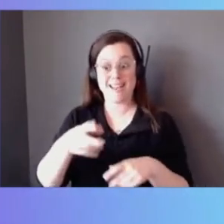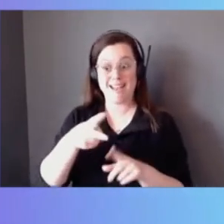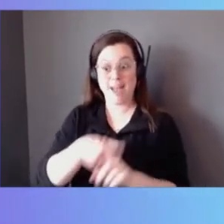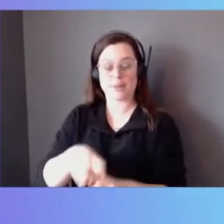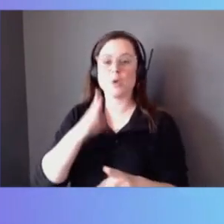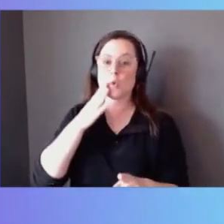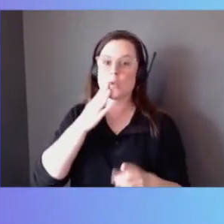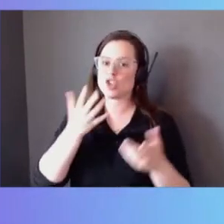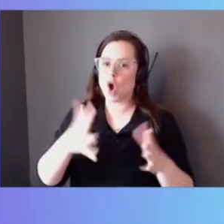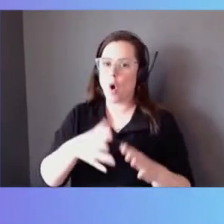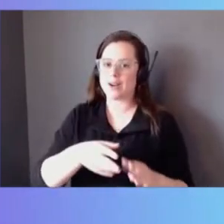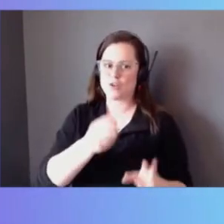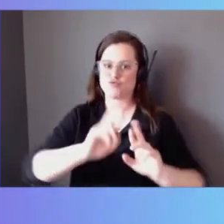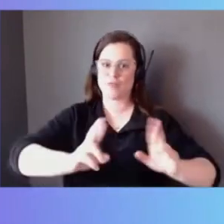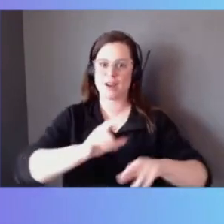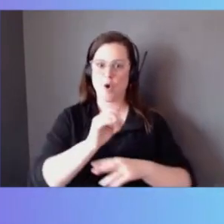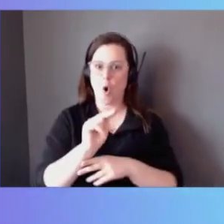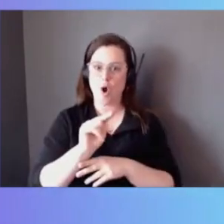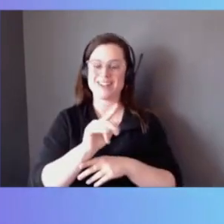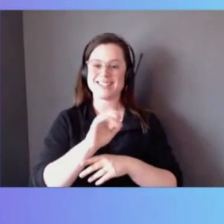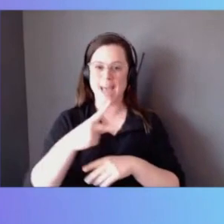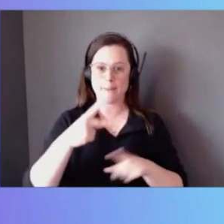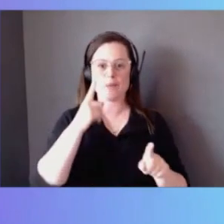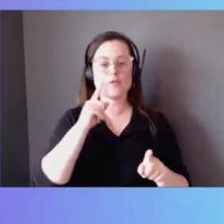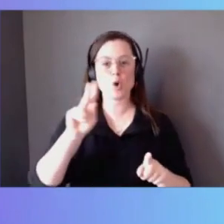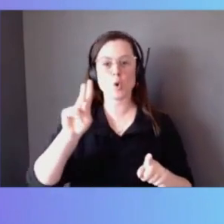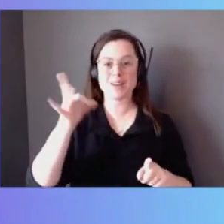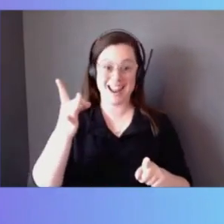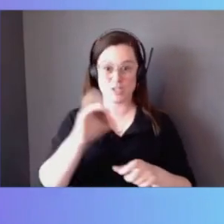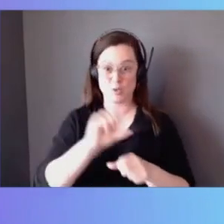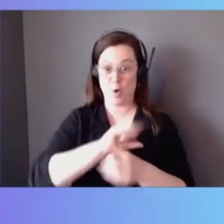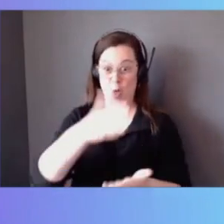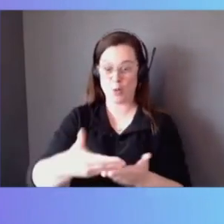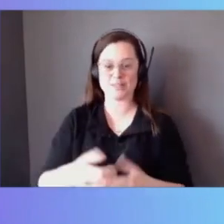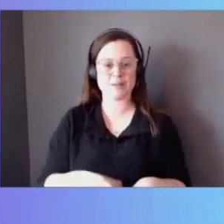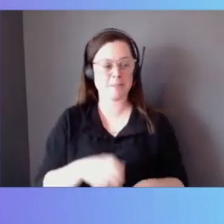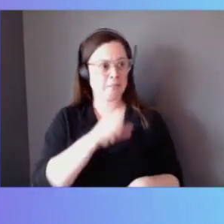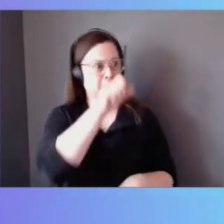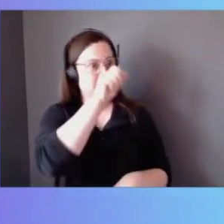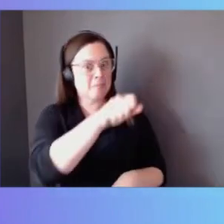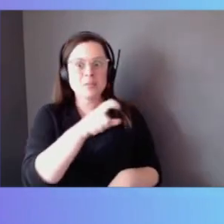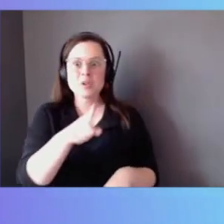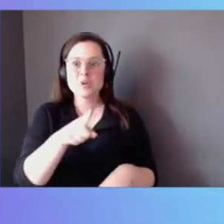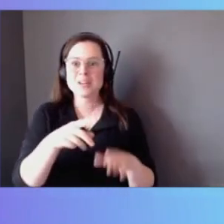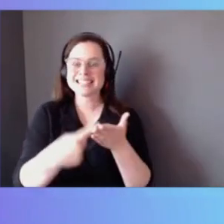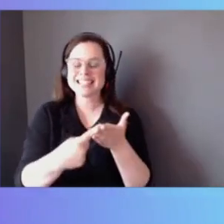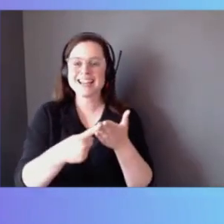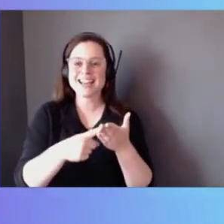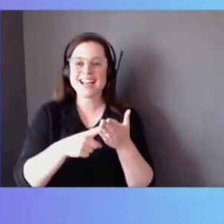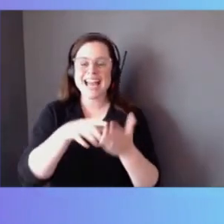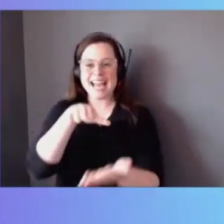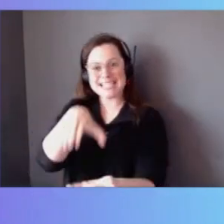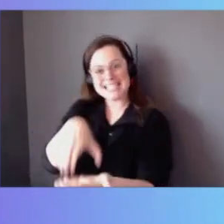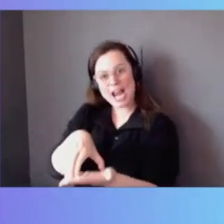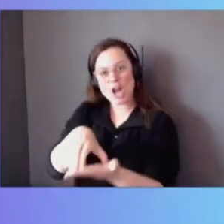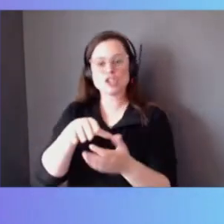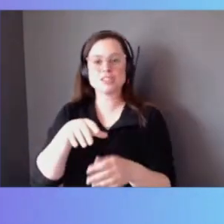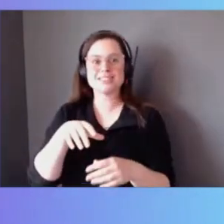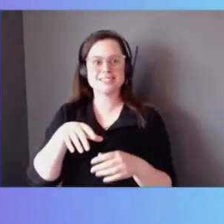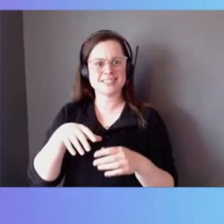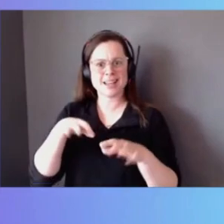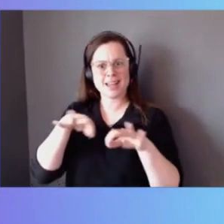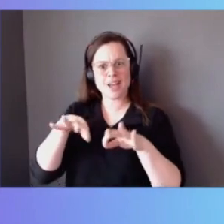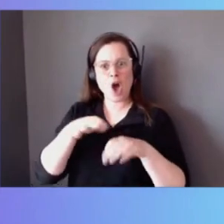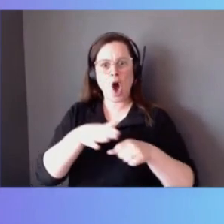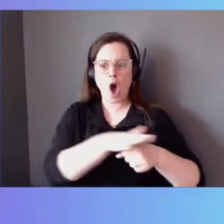Kubernetes-based workloads. That's super interesting. I love it how you kind of can do this from containers. know, it kind of helps well on-prem. I think you're kind of